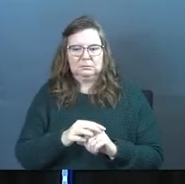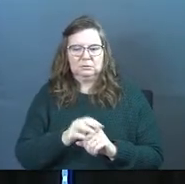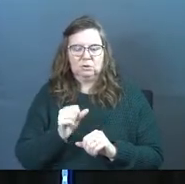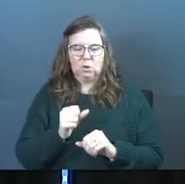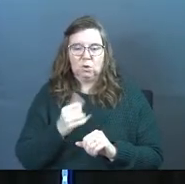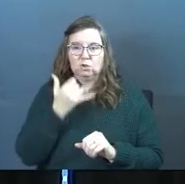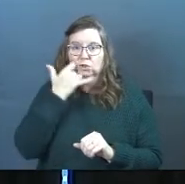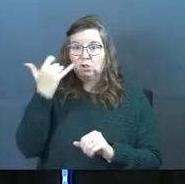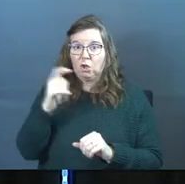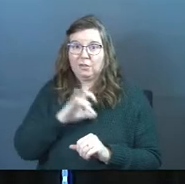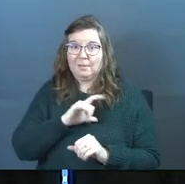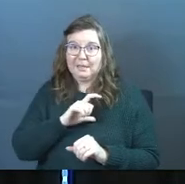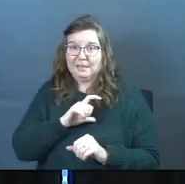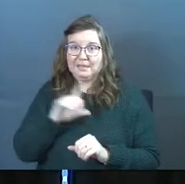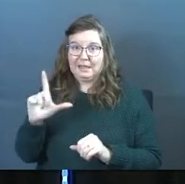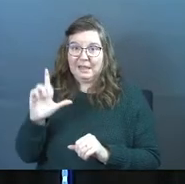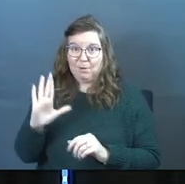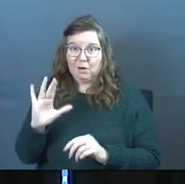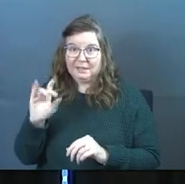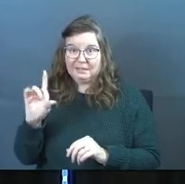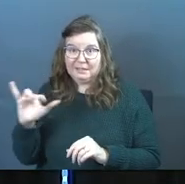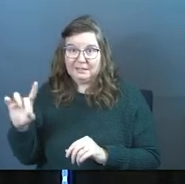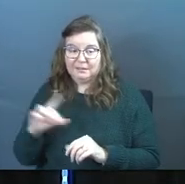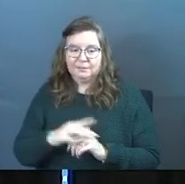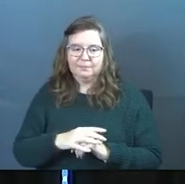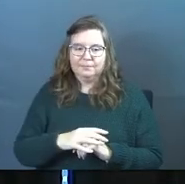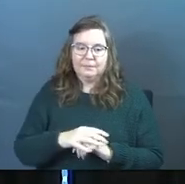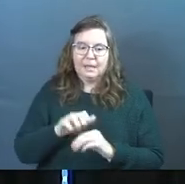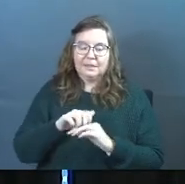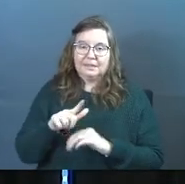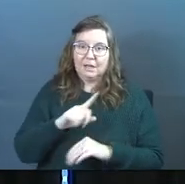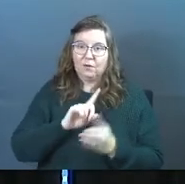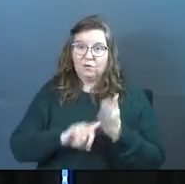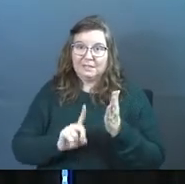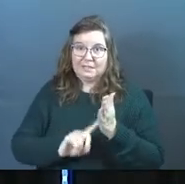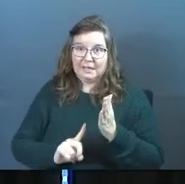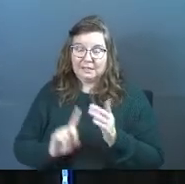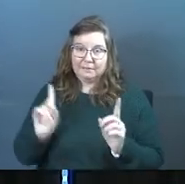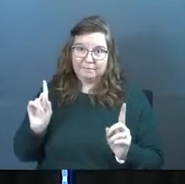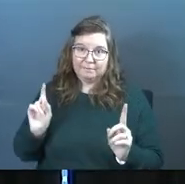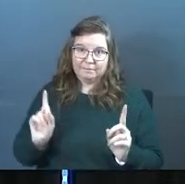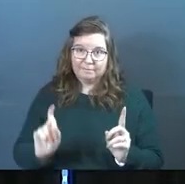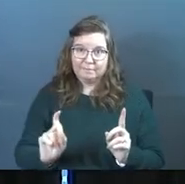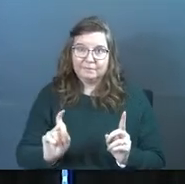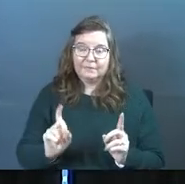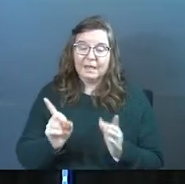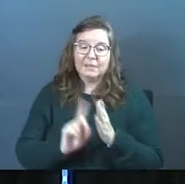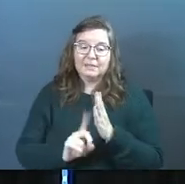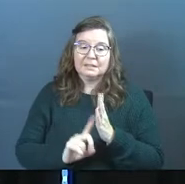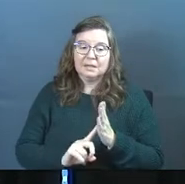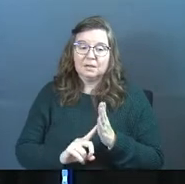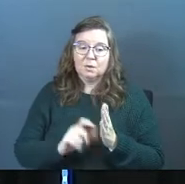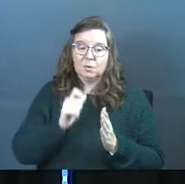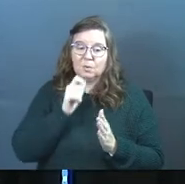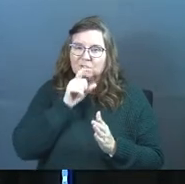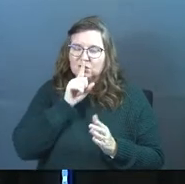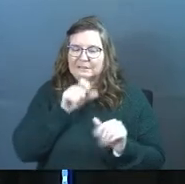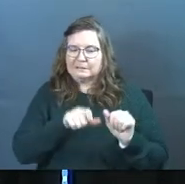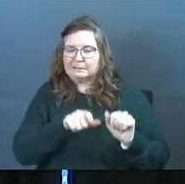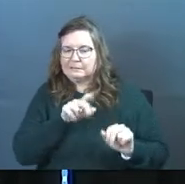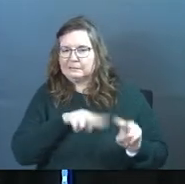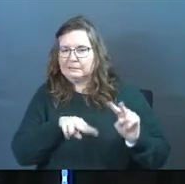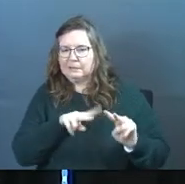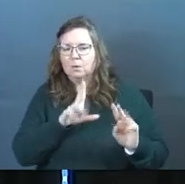And so she called the police, the librarian did. And they sent over a detective. And the detective wasn't so sure